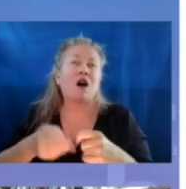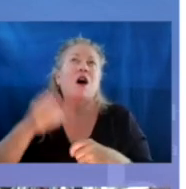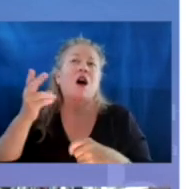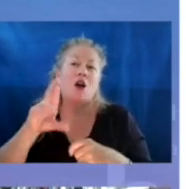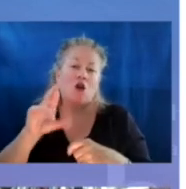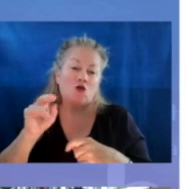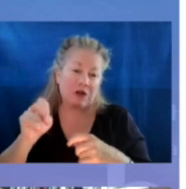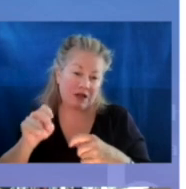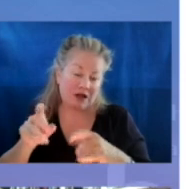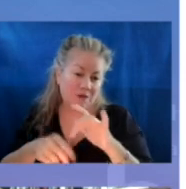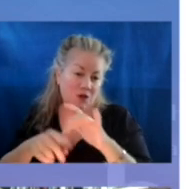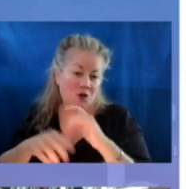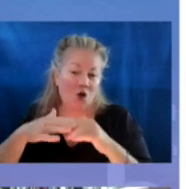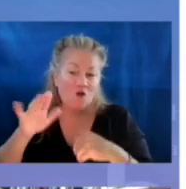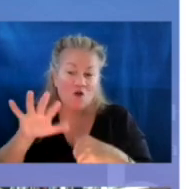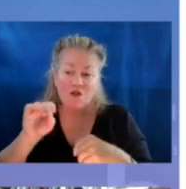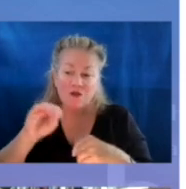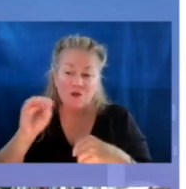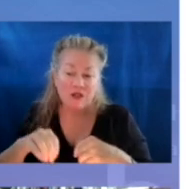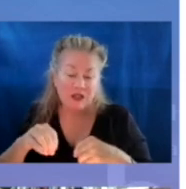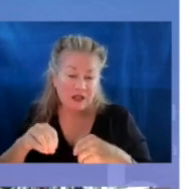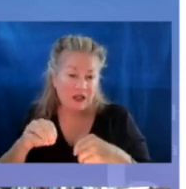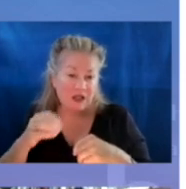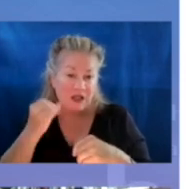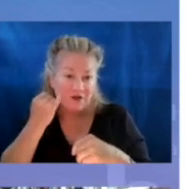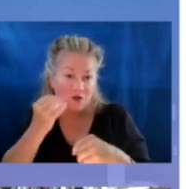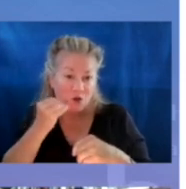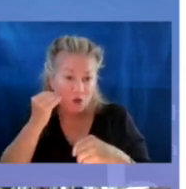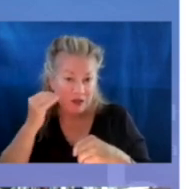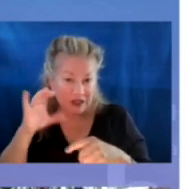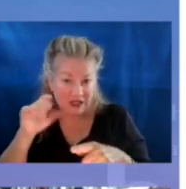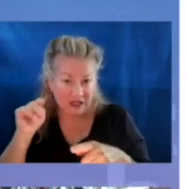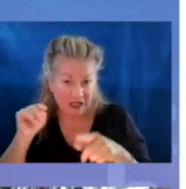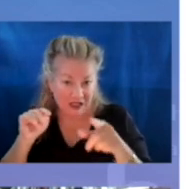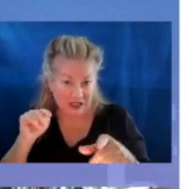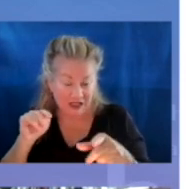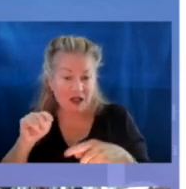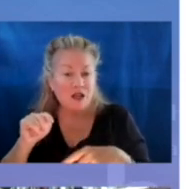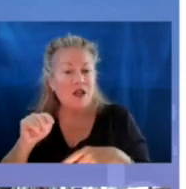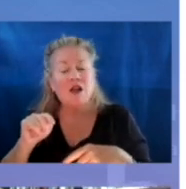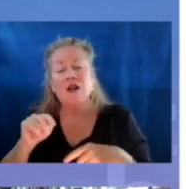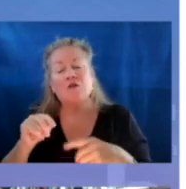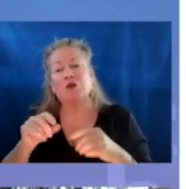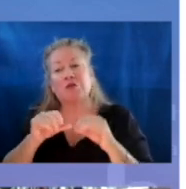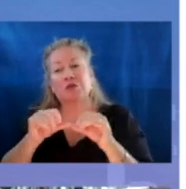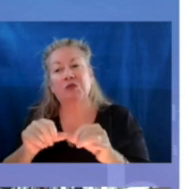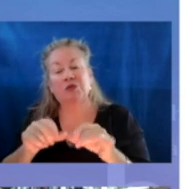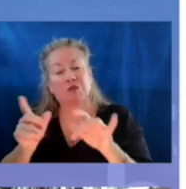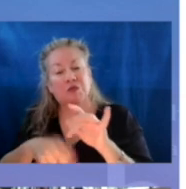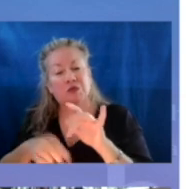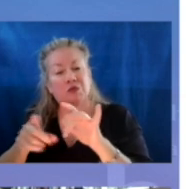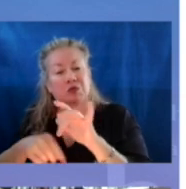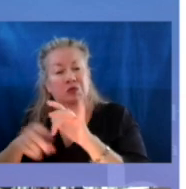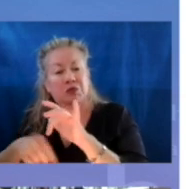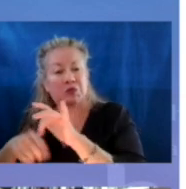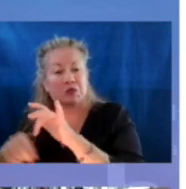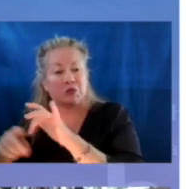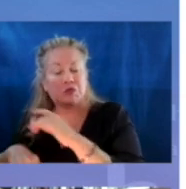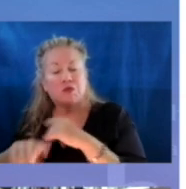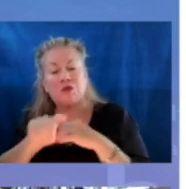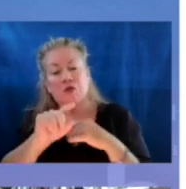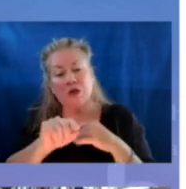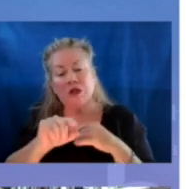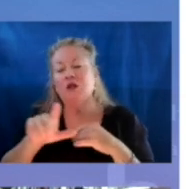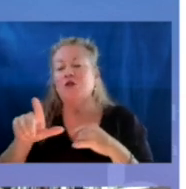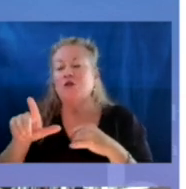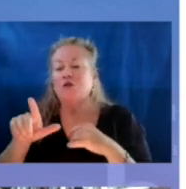absence. Over 50% of students who are experiencing in Maine and Connecticut, for example, were chronically absent in 2020-2021.